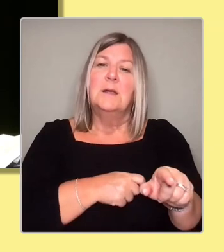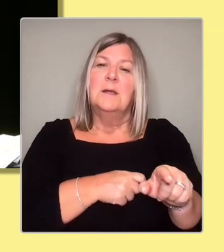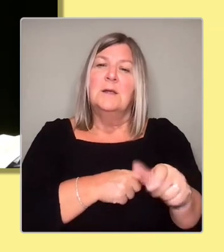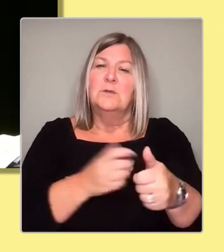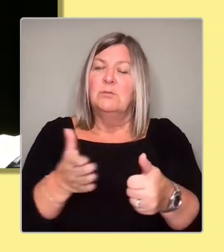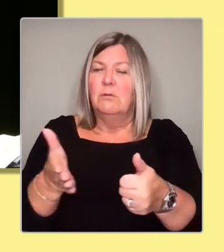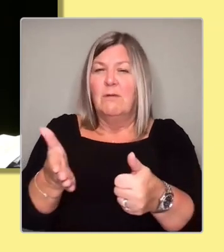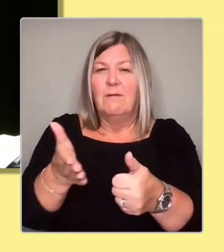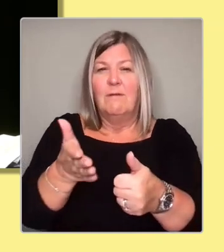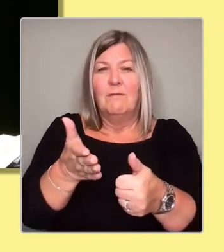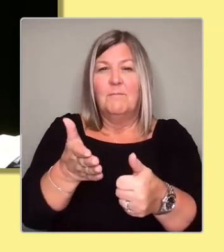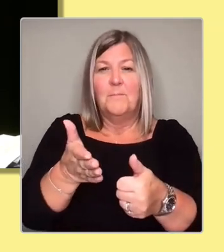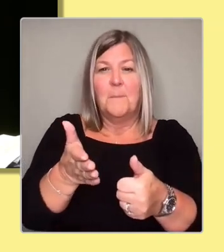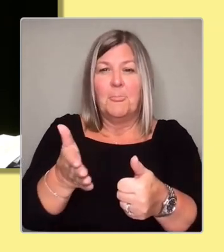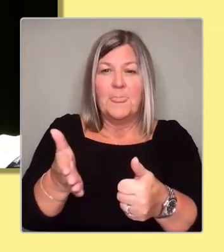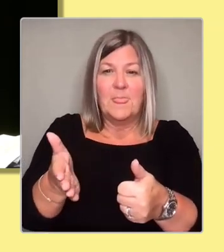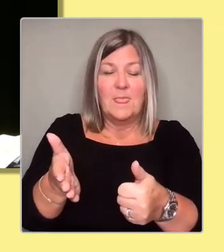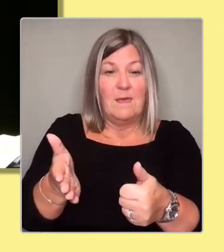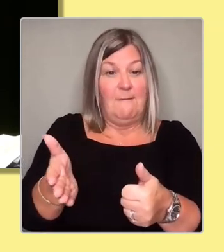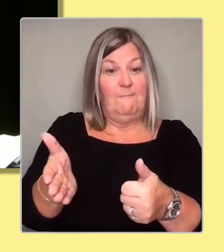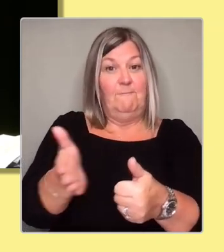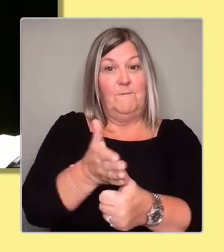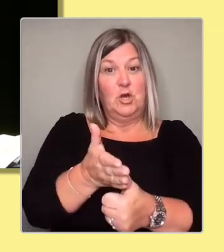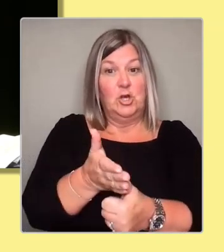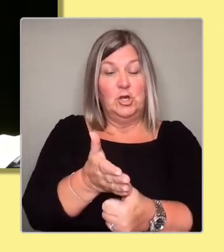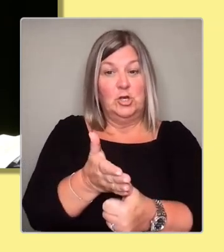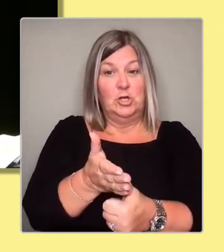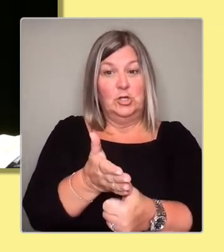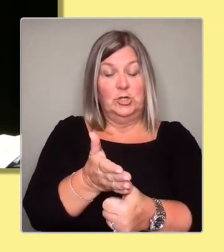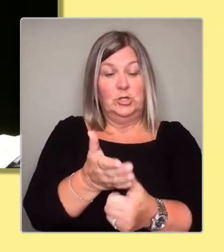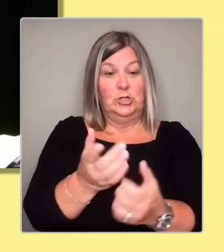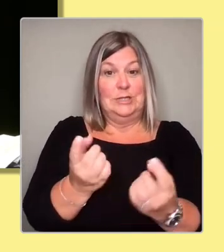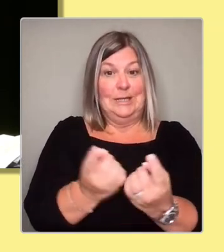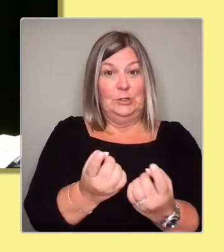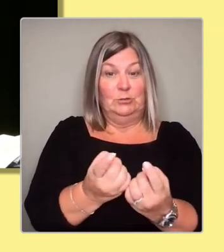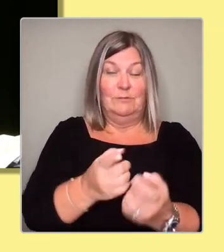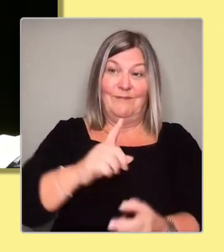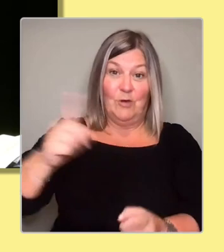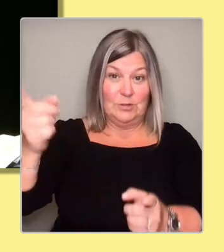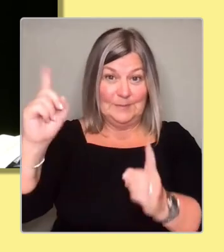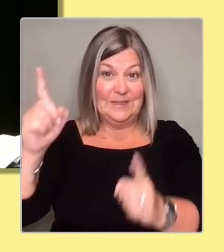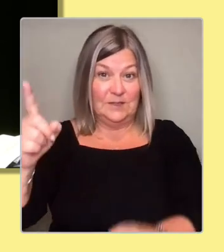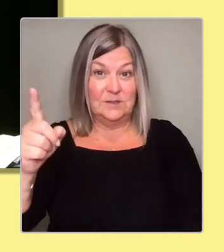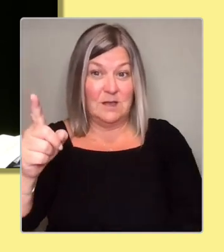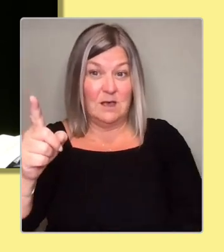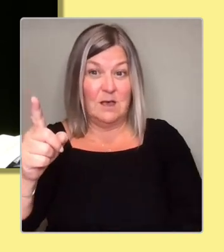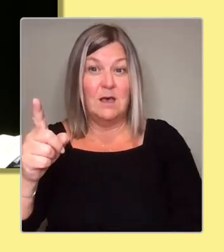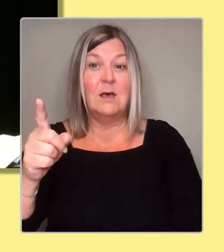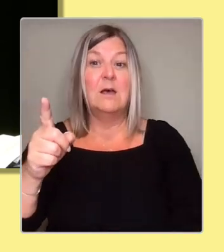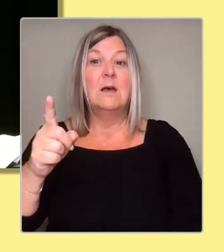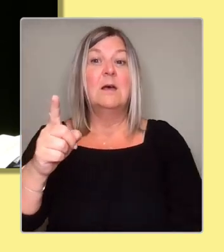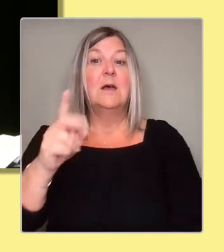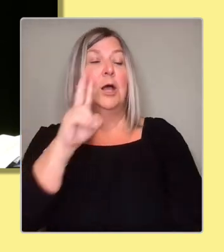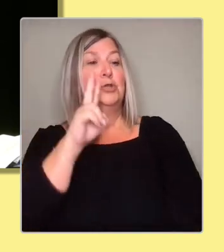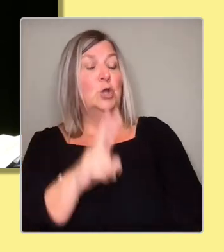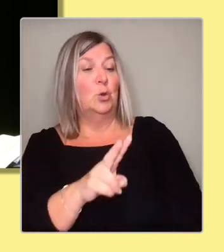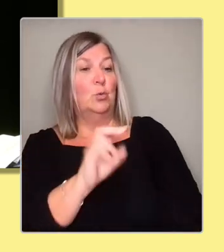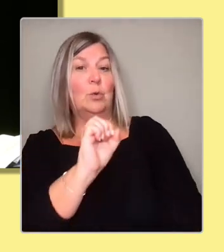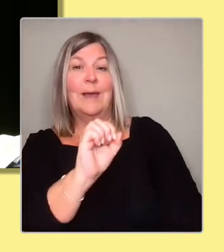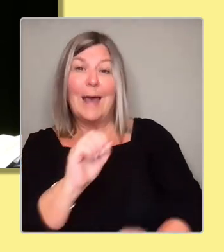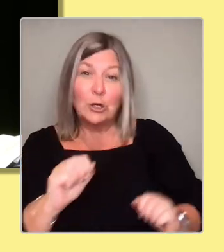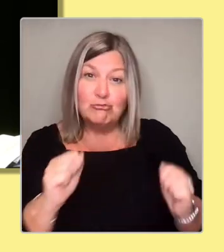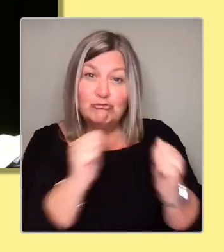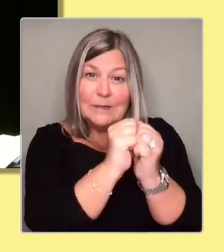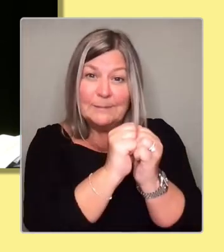minister, a new first minister, is to reject and rip up the agreement with the only other pro